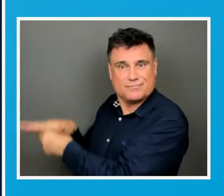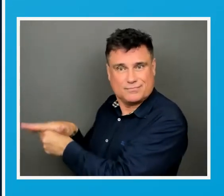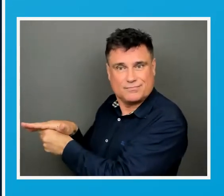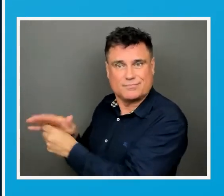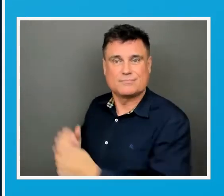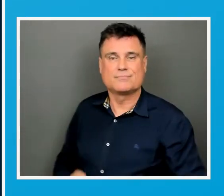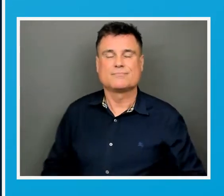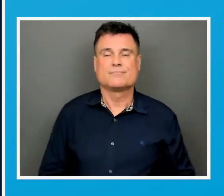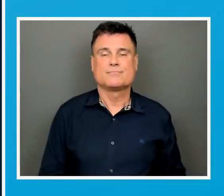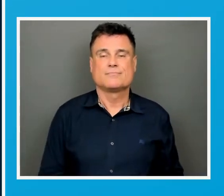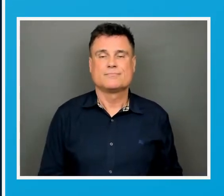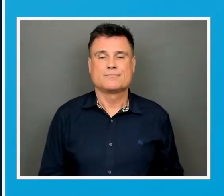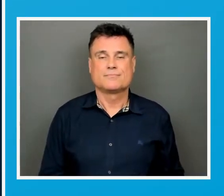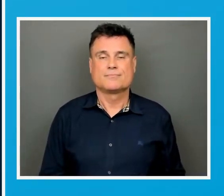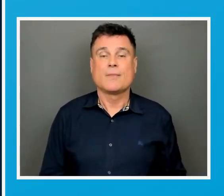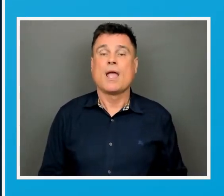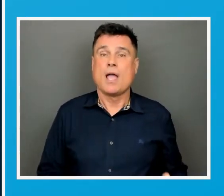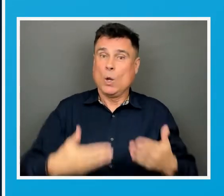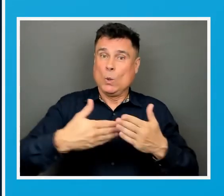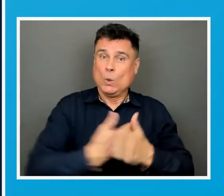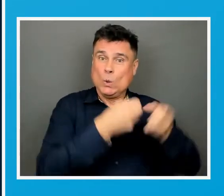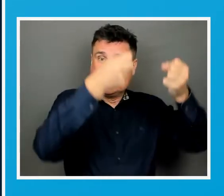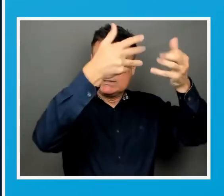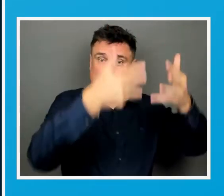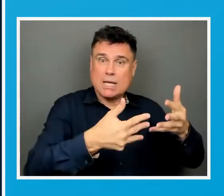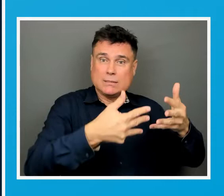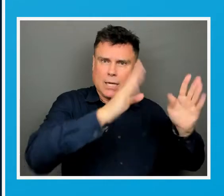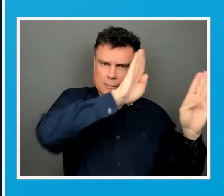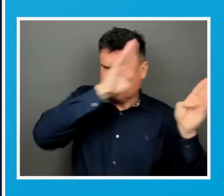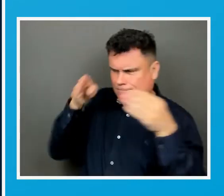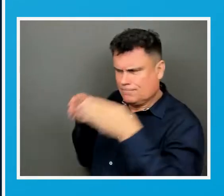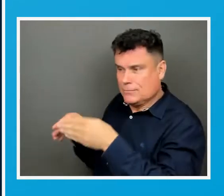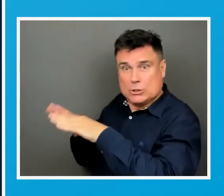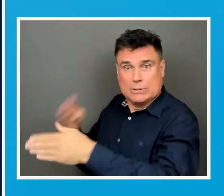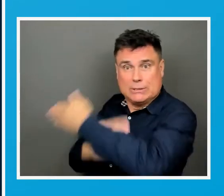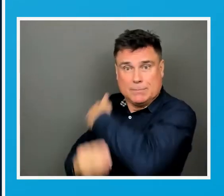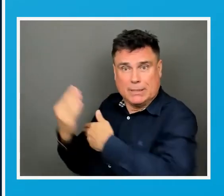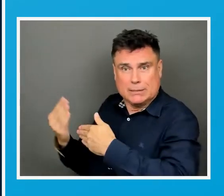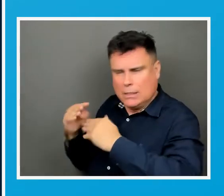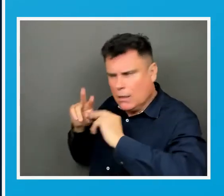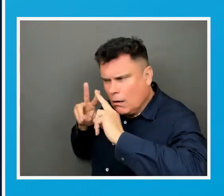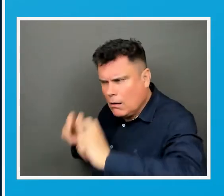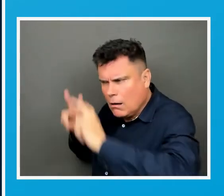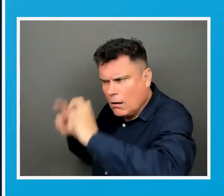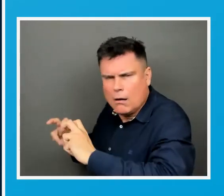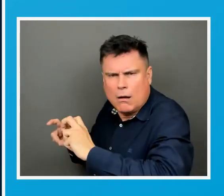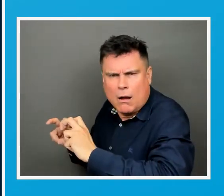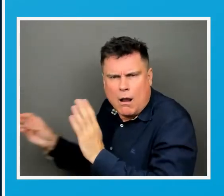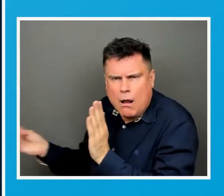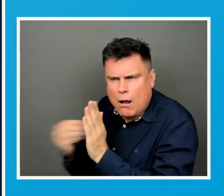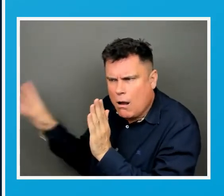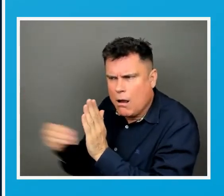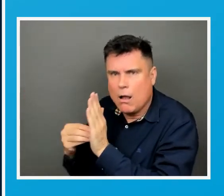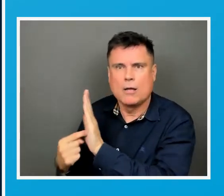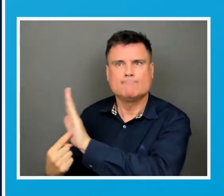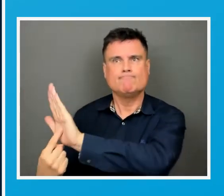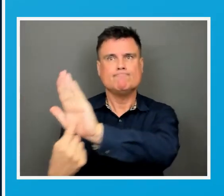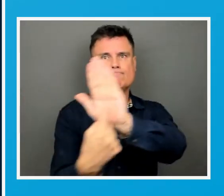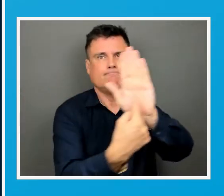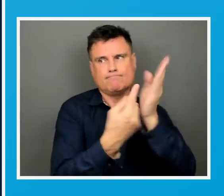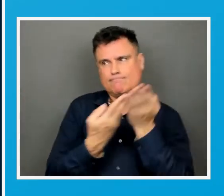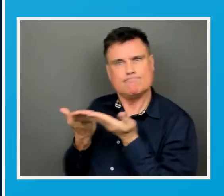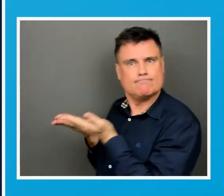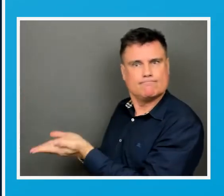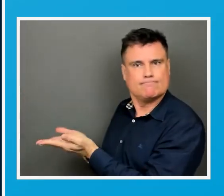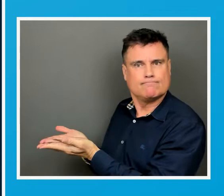violations new data collection efforts focusing on children with disabilities have led to a dramatic increase in the